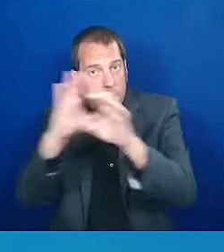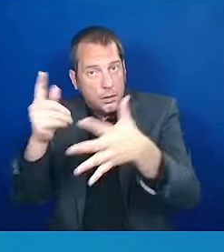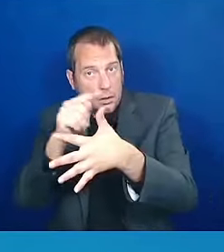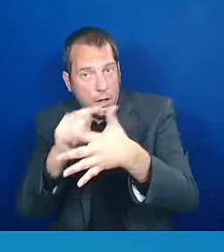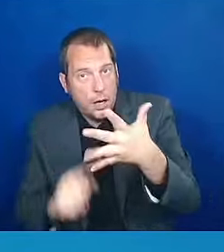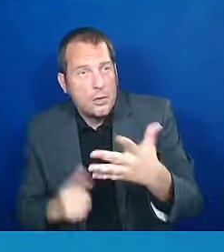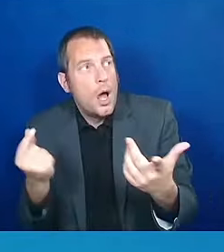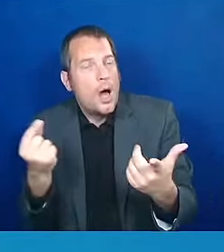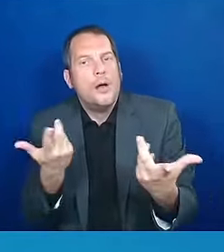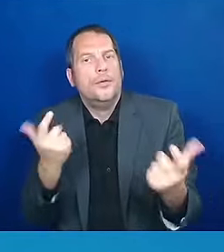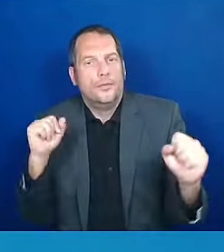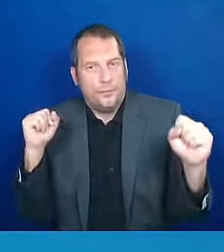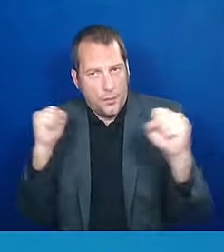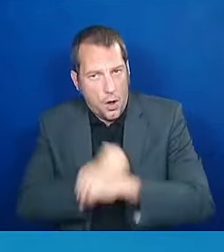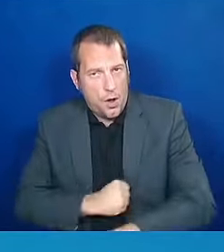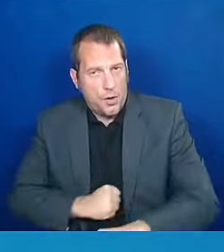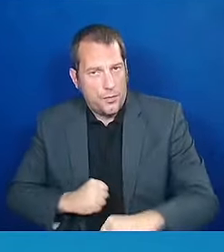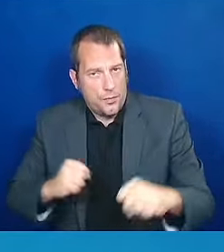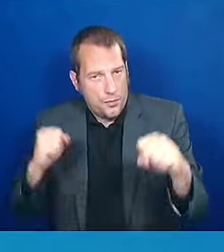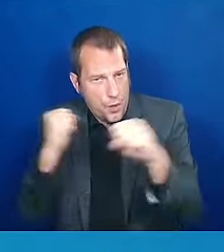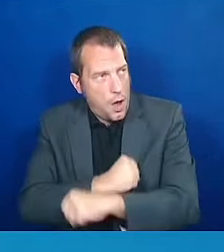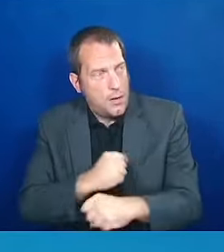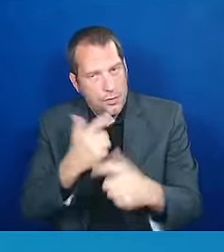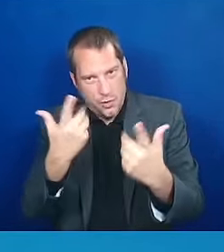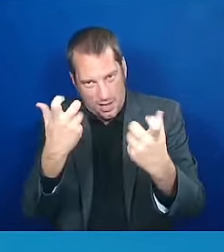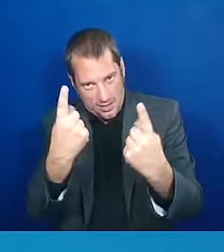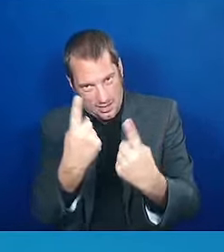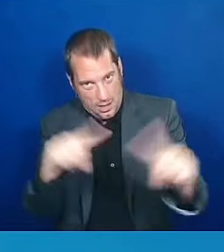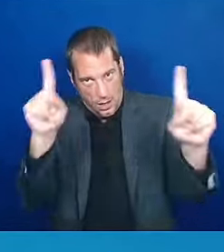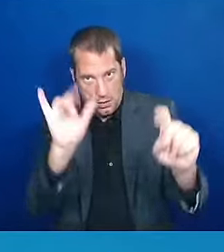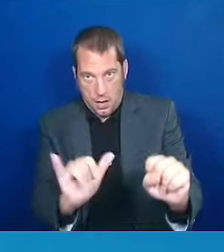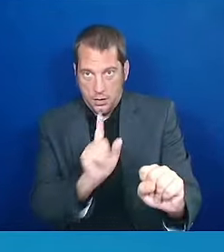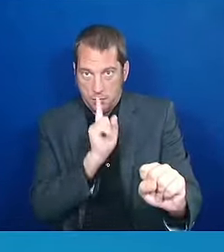of the Mississippi Health Project in the 1930s,